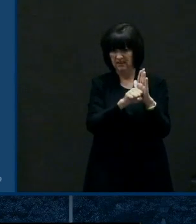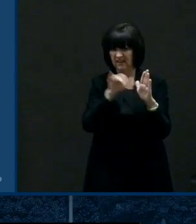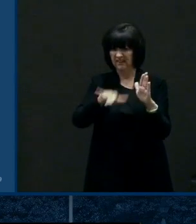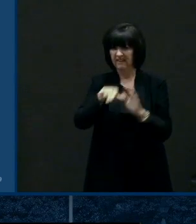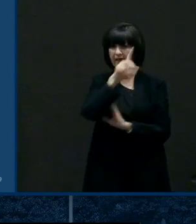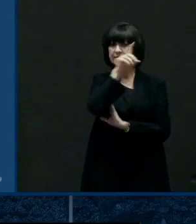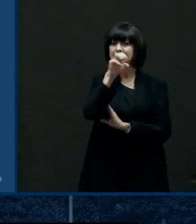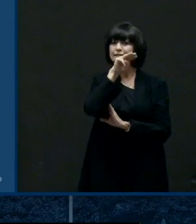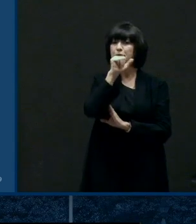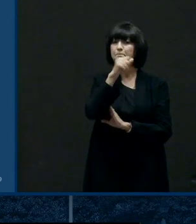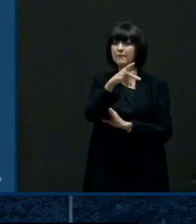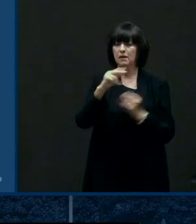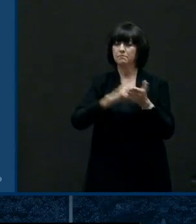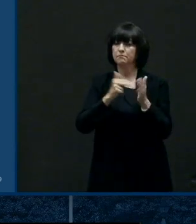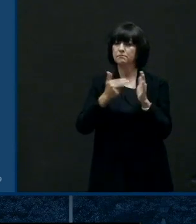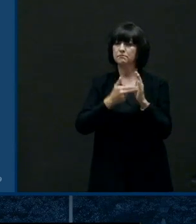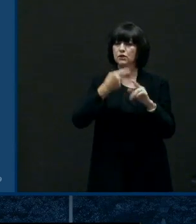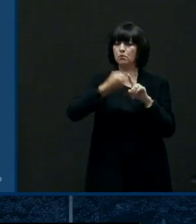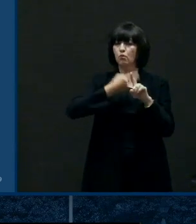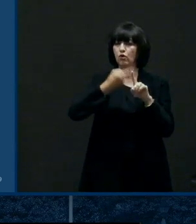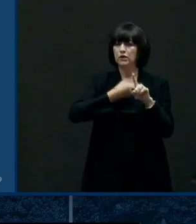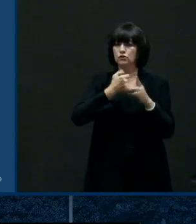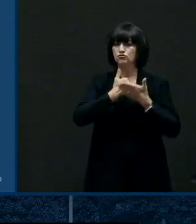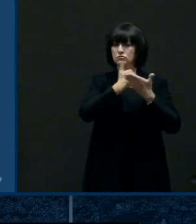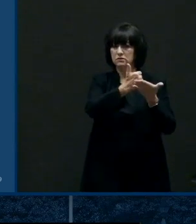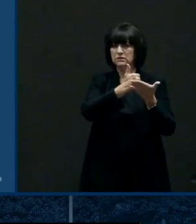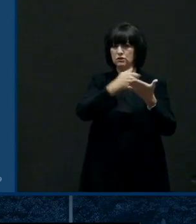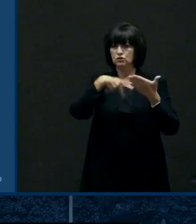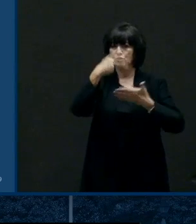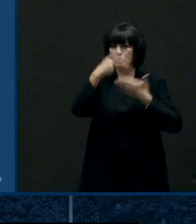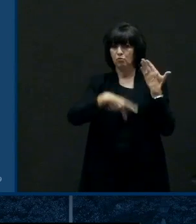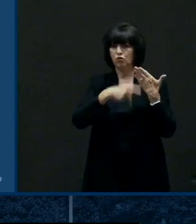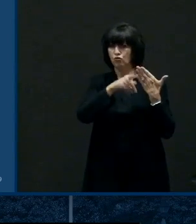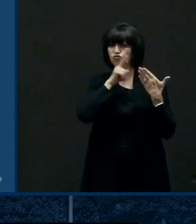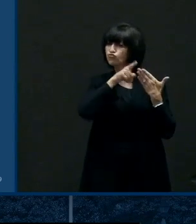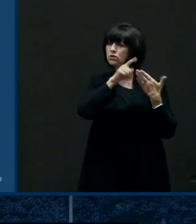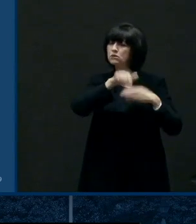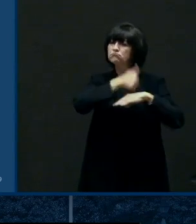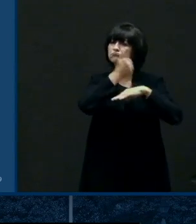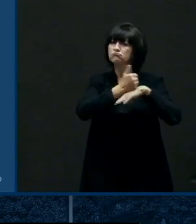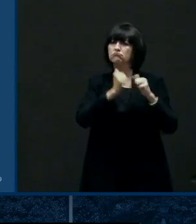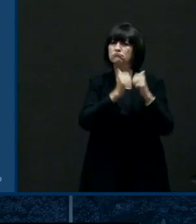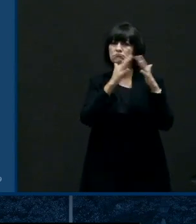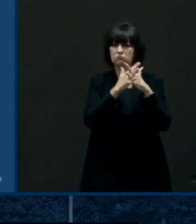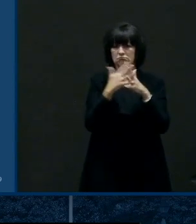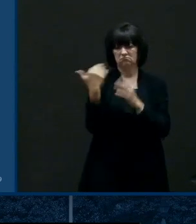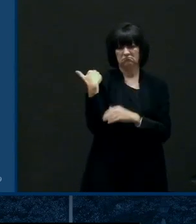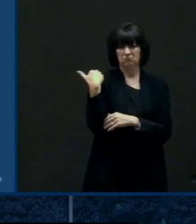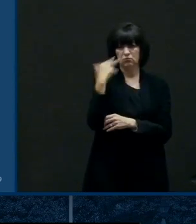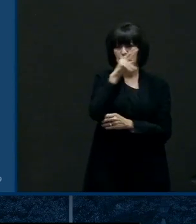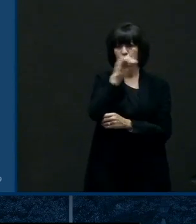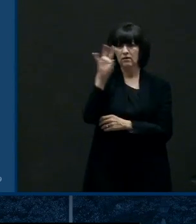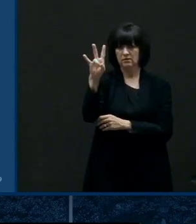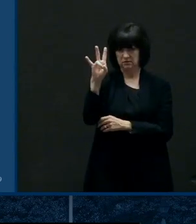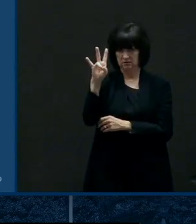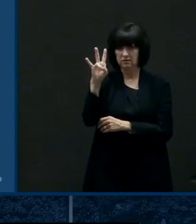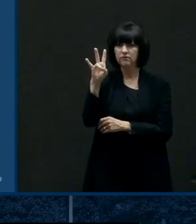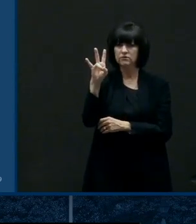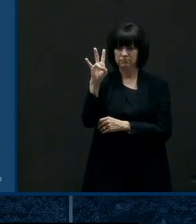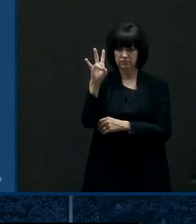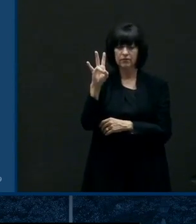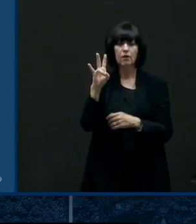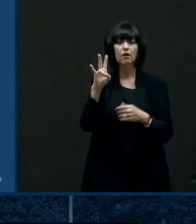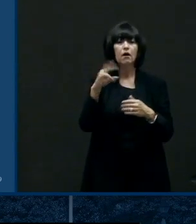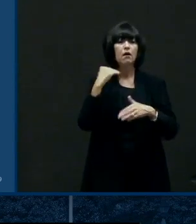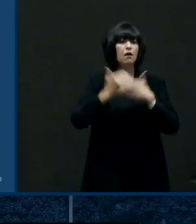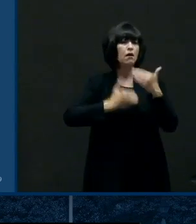created in 2007 when we had the the mortgage foreclosure crisis in our state it was shut down for a